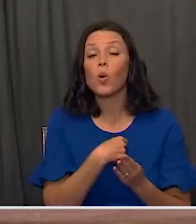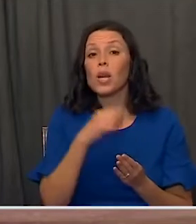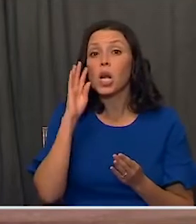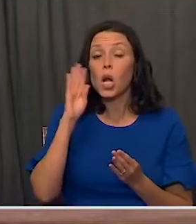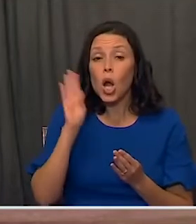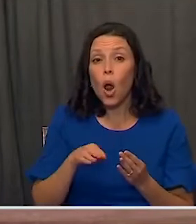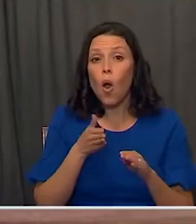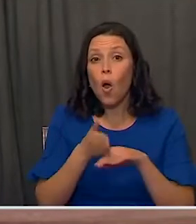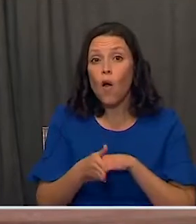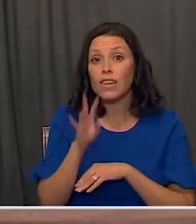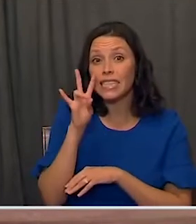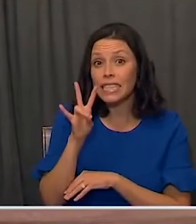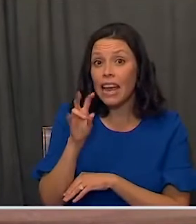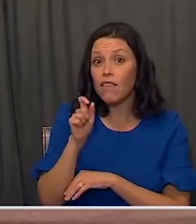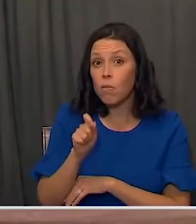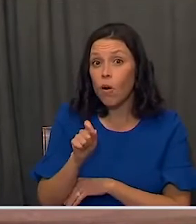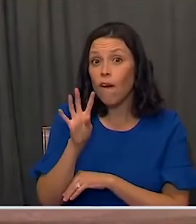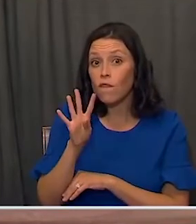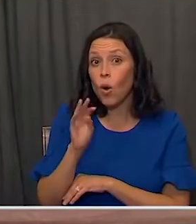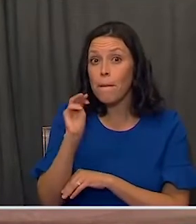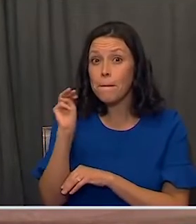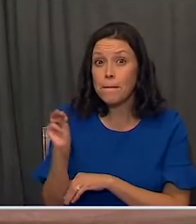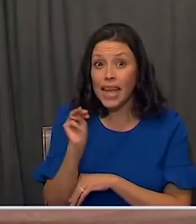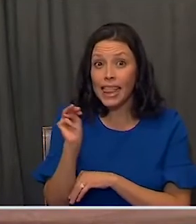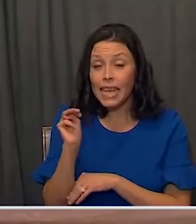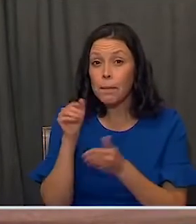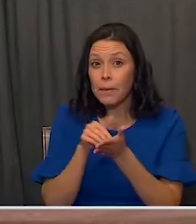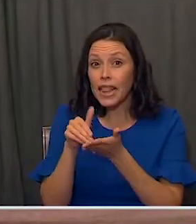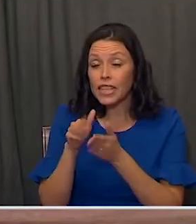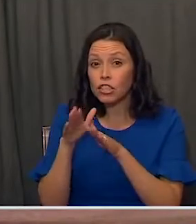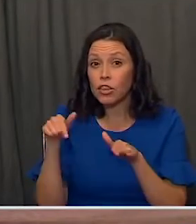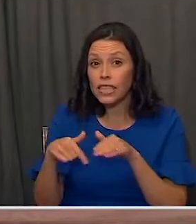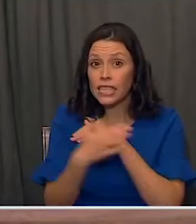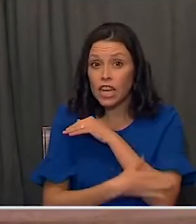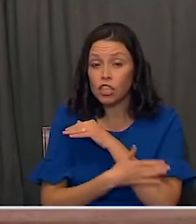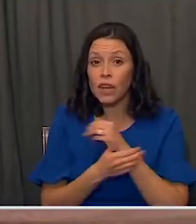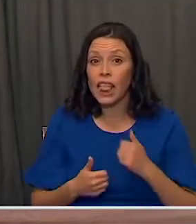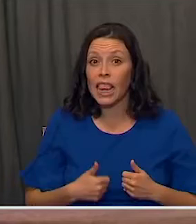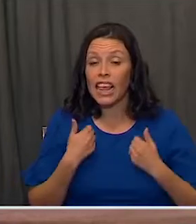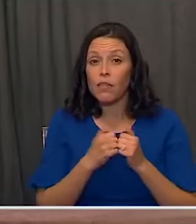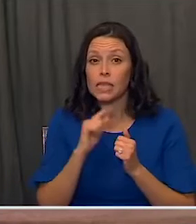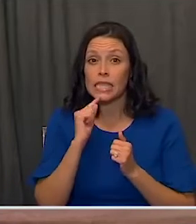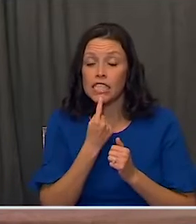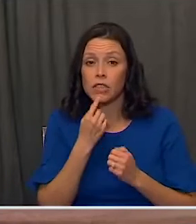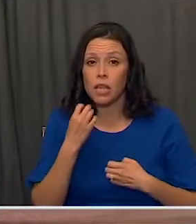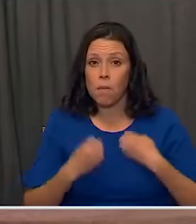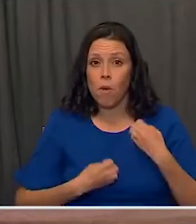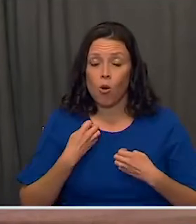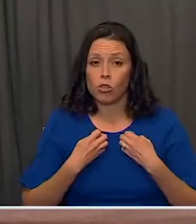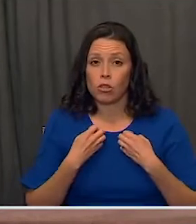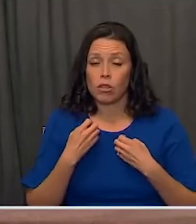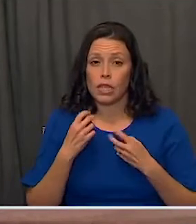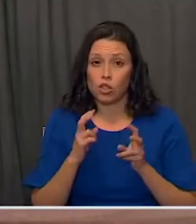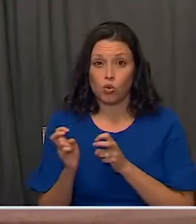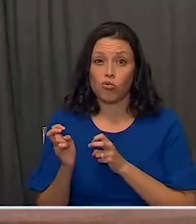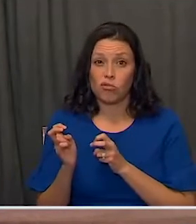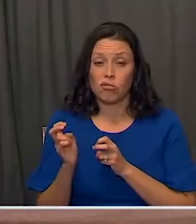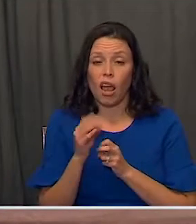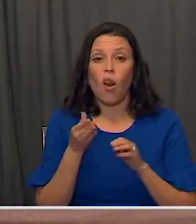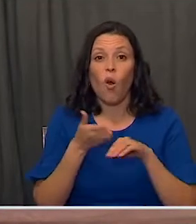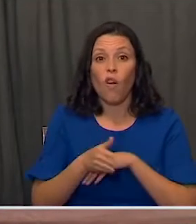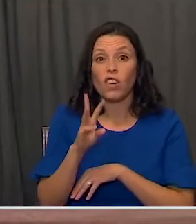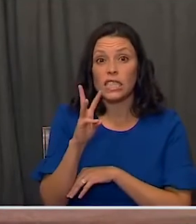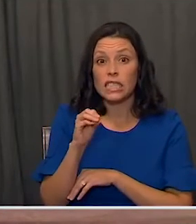that over 7.4 million children in this country live with serious emotional disturbances and over